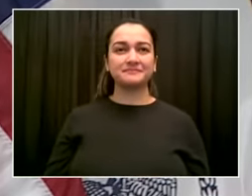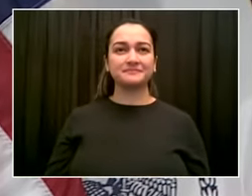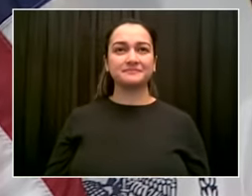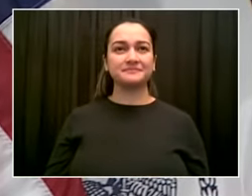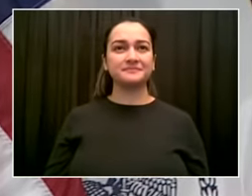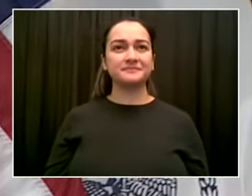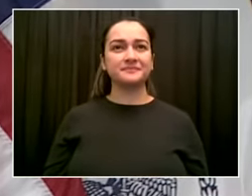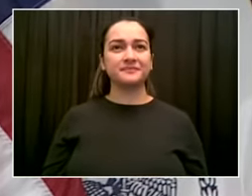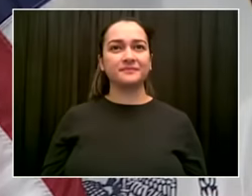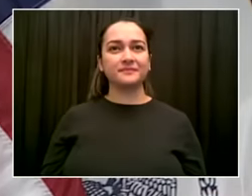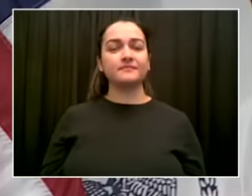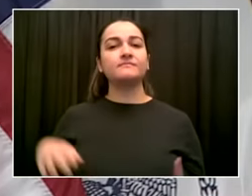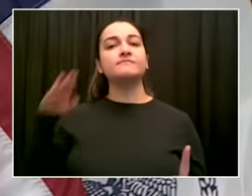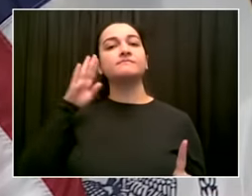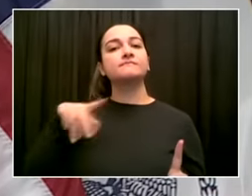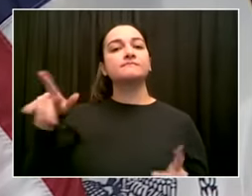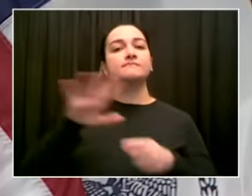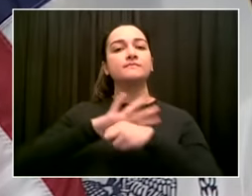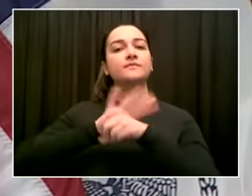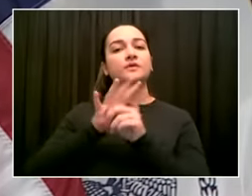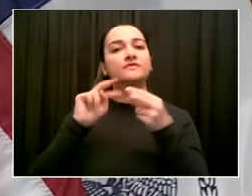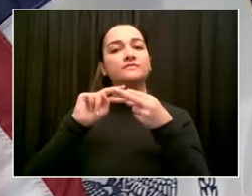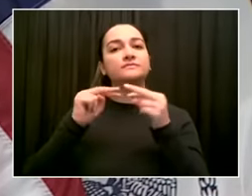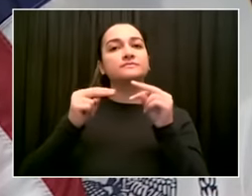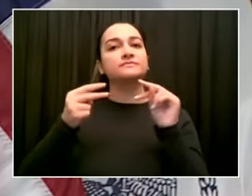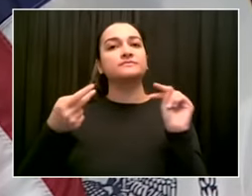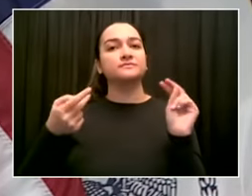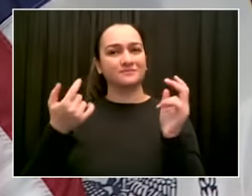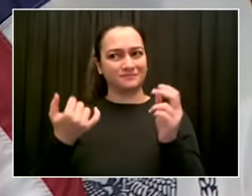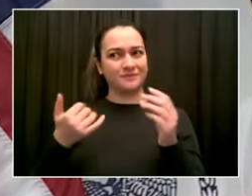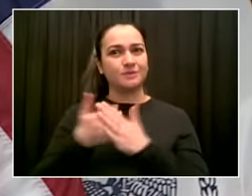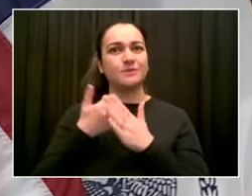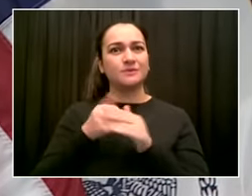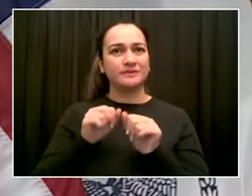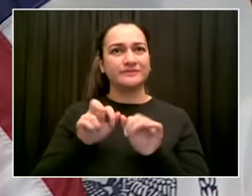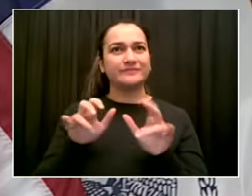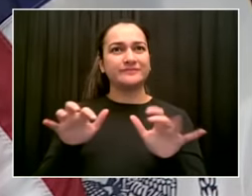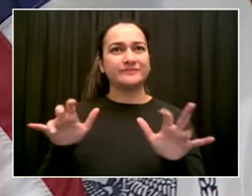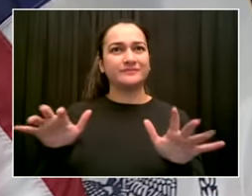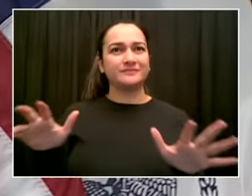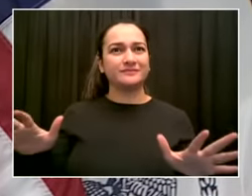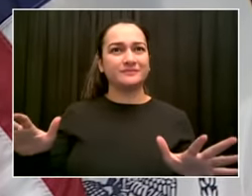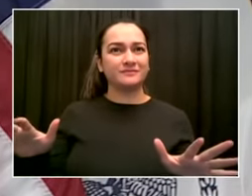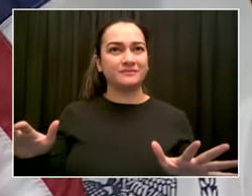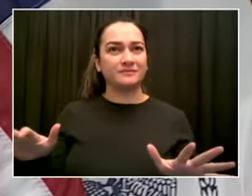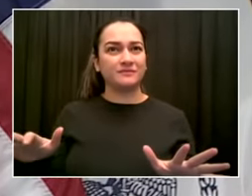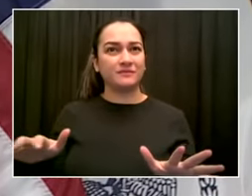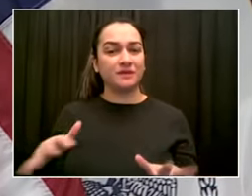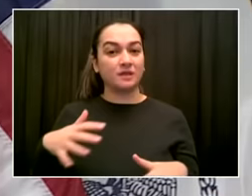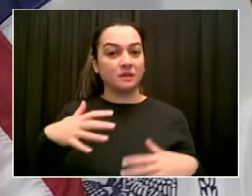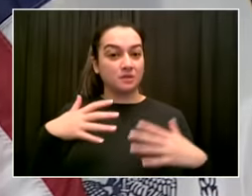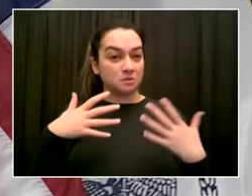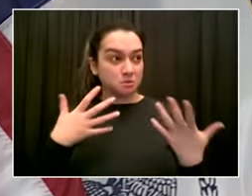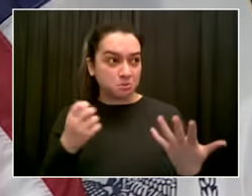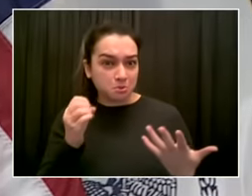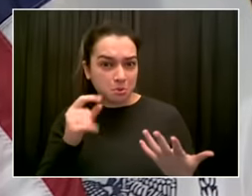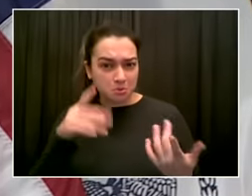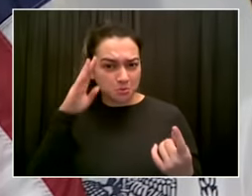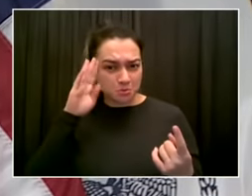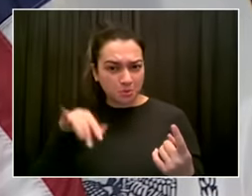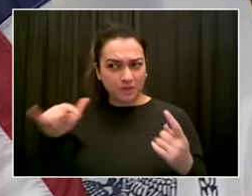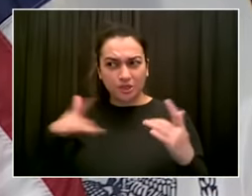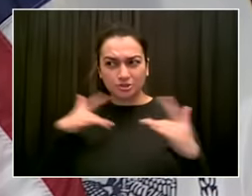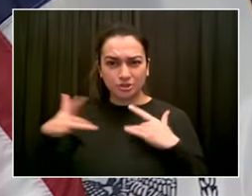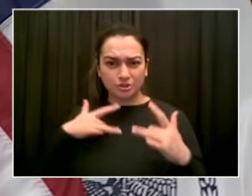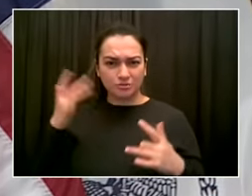to be more prevalent there? I want to do two things, Matt. One, in a second, I'll turn to Dr. Varma because I really think we have